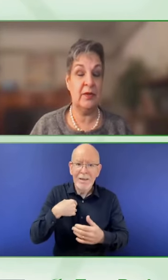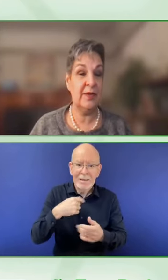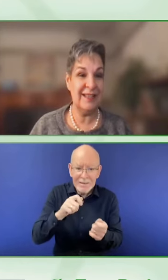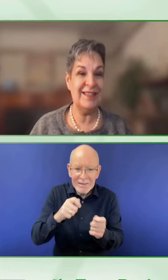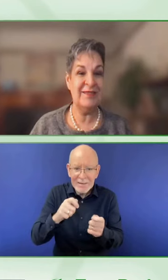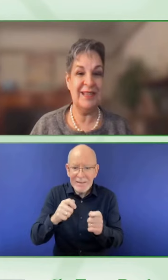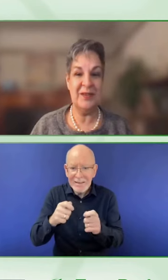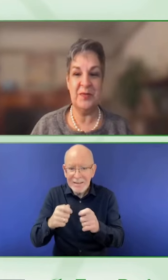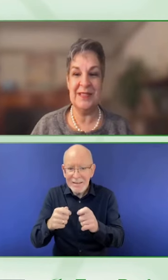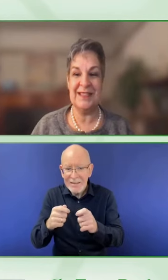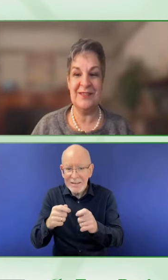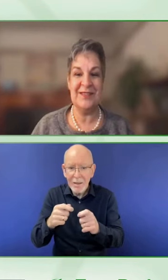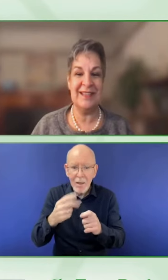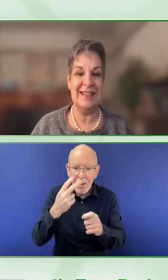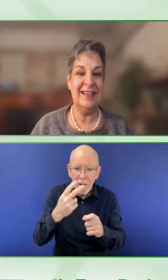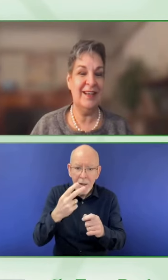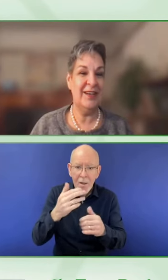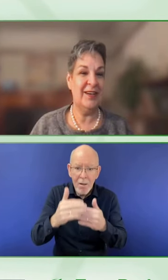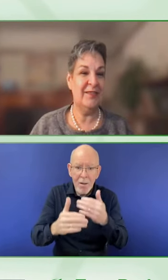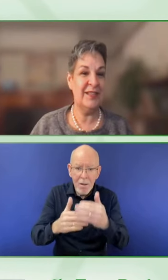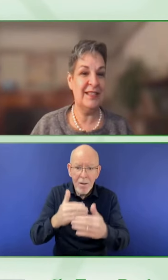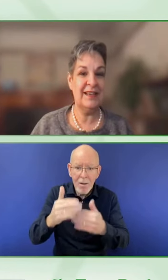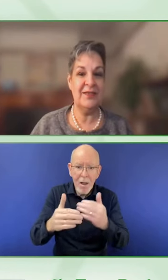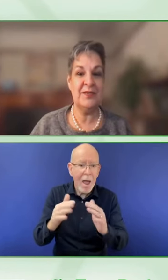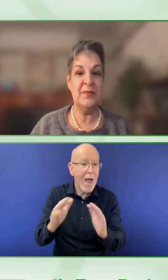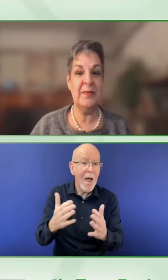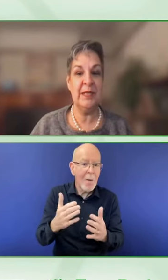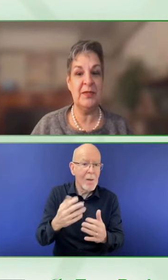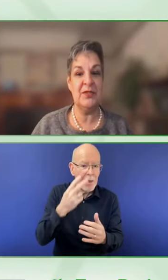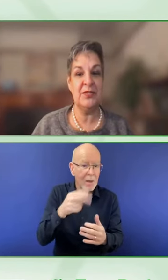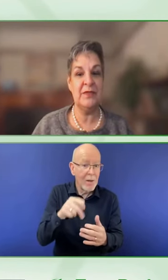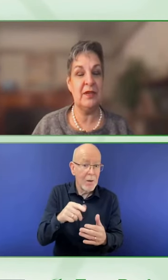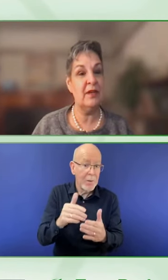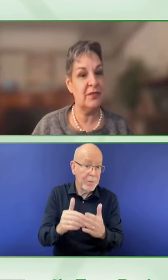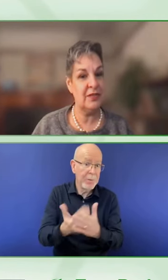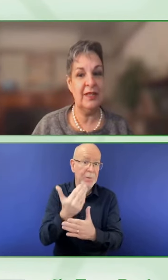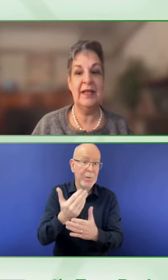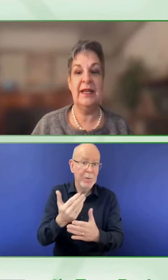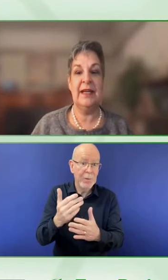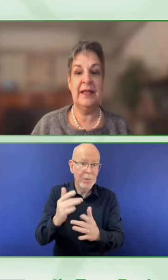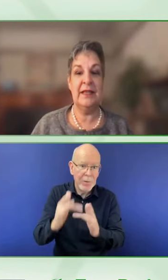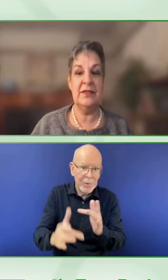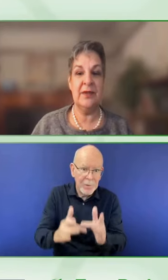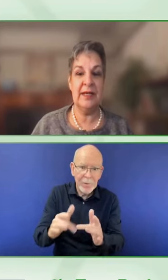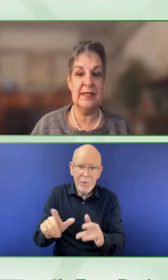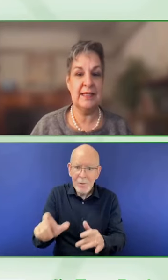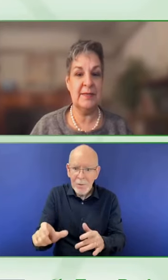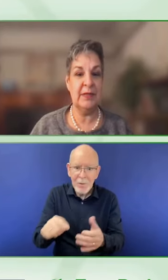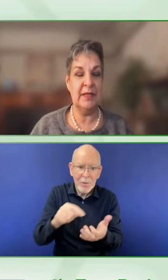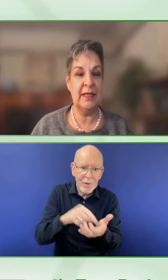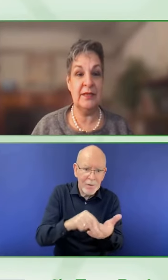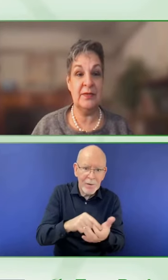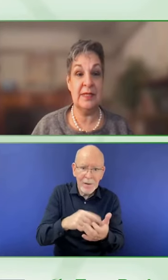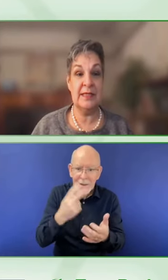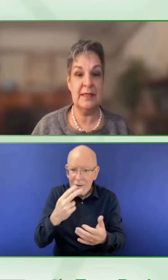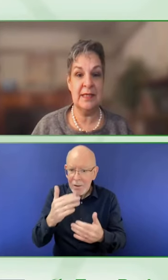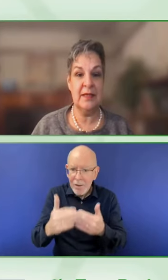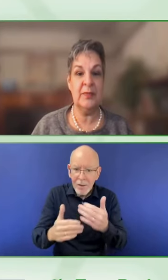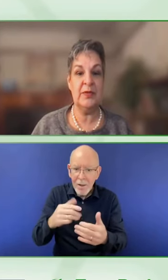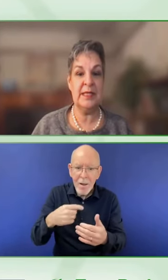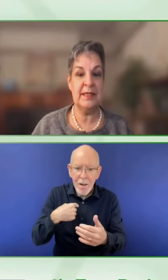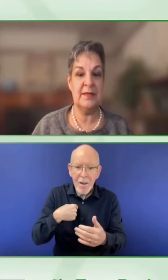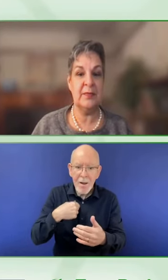and the creativity and human centricity of our designers, we've been able to shift our culture and integrate accessibility into